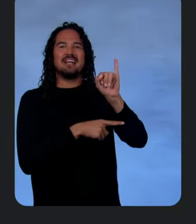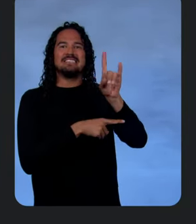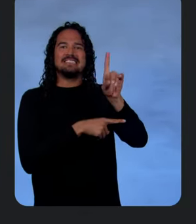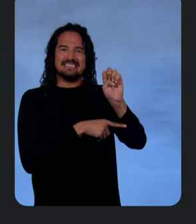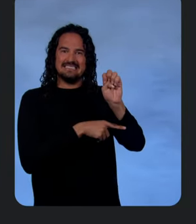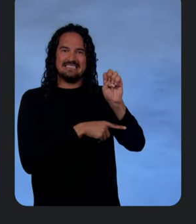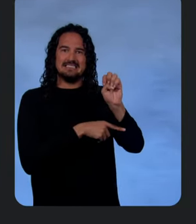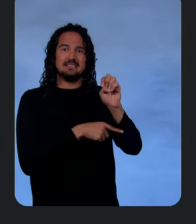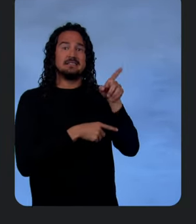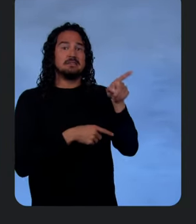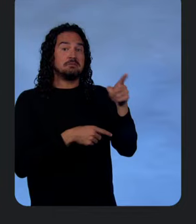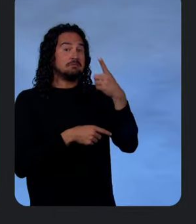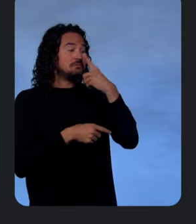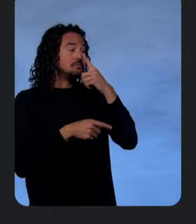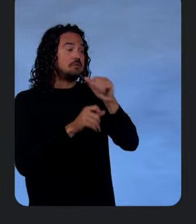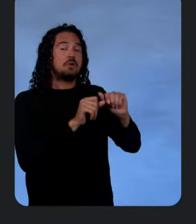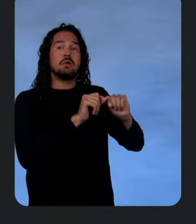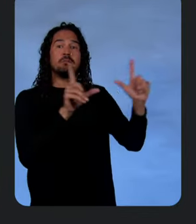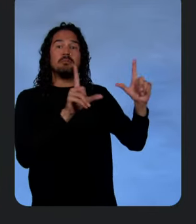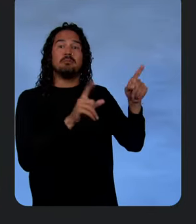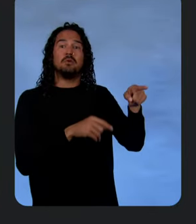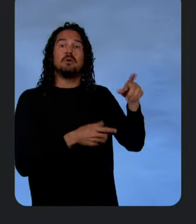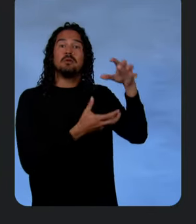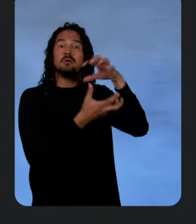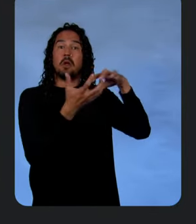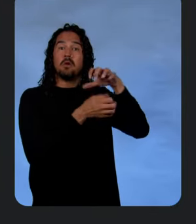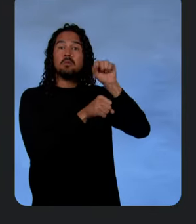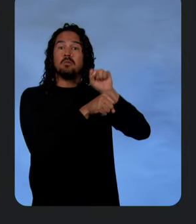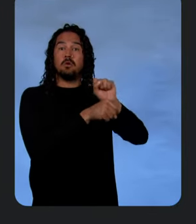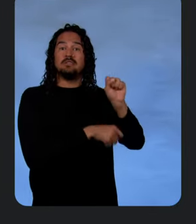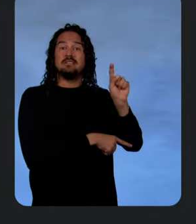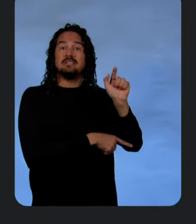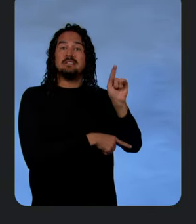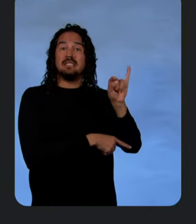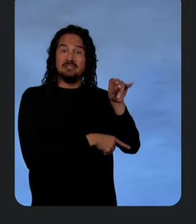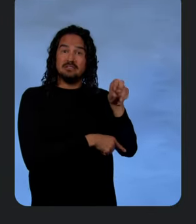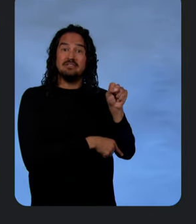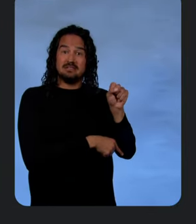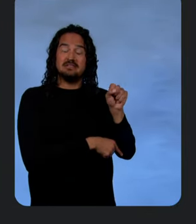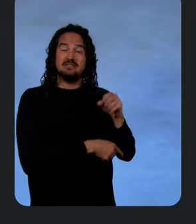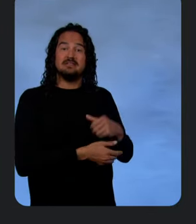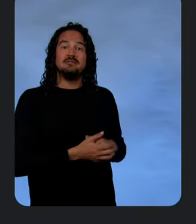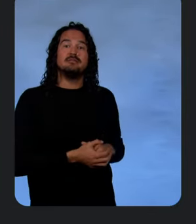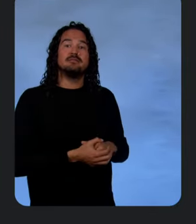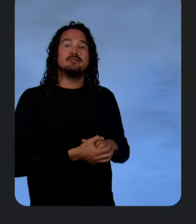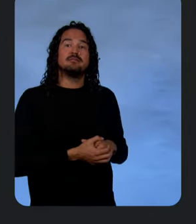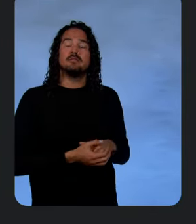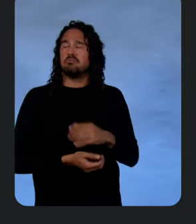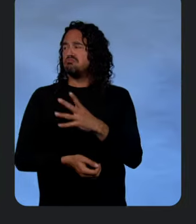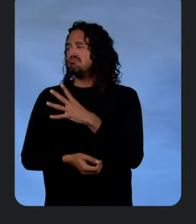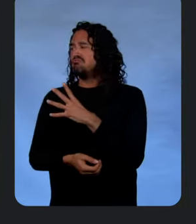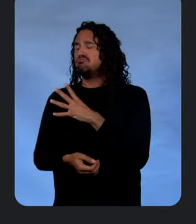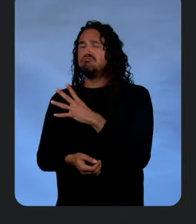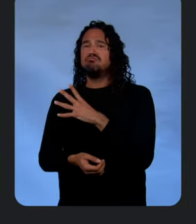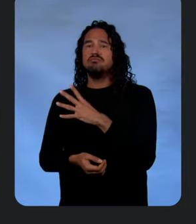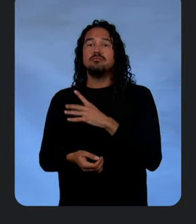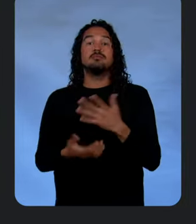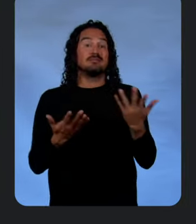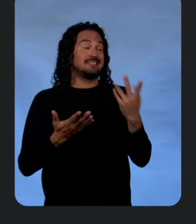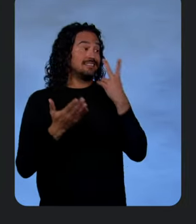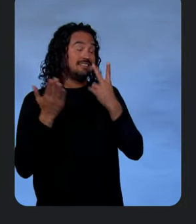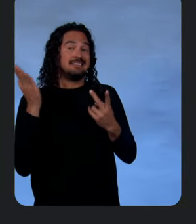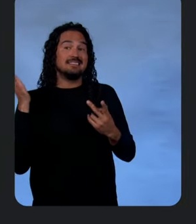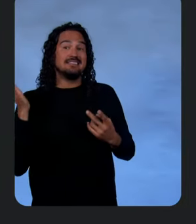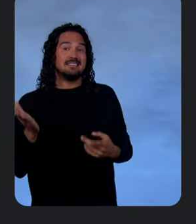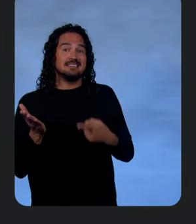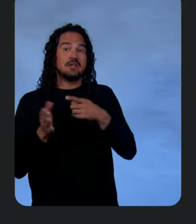Chloe, could you please go over to Cloud Workstations from Google Cloud? Sure. Here you can use a hosted